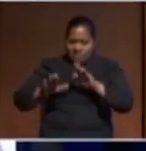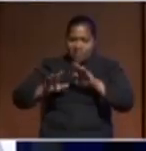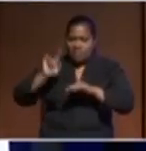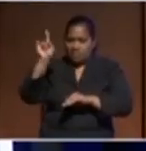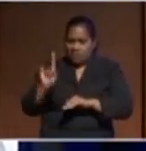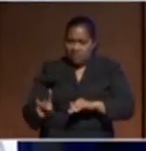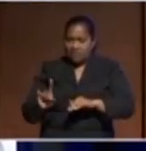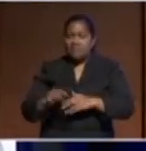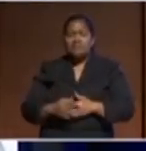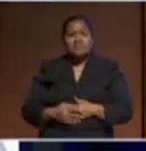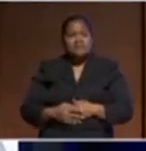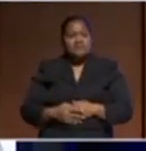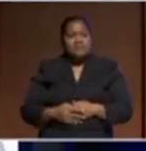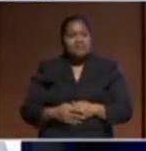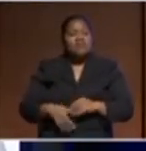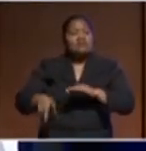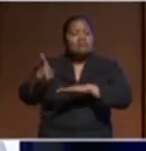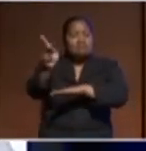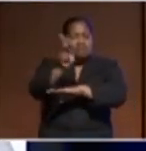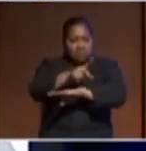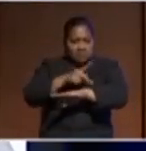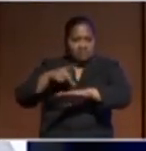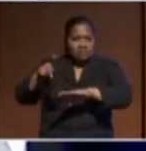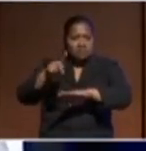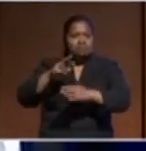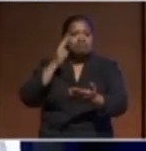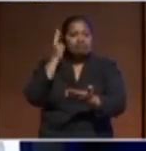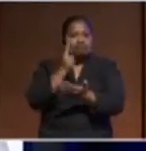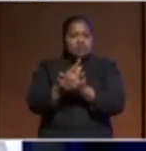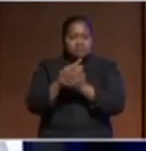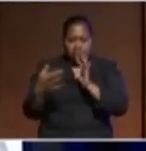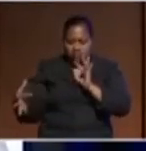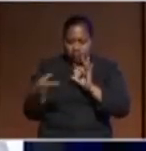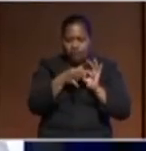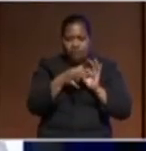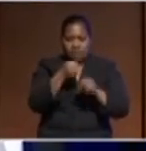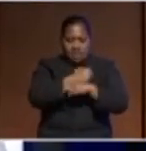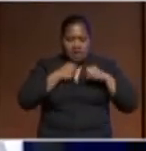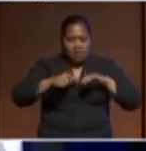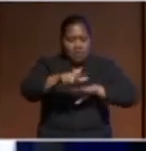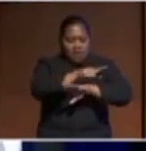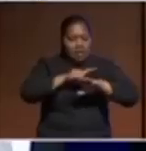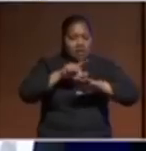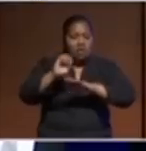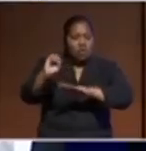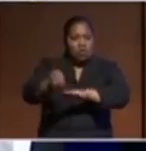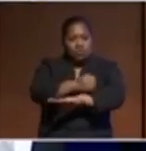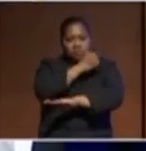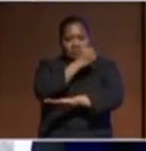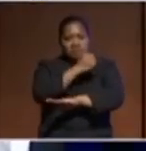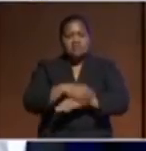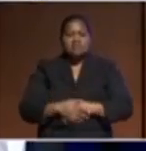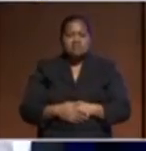fact that the Pacific is really connected to our land and our oceans makes it all the more